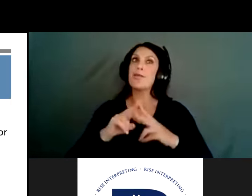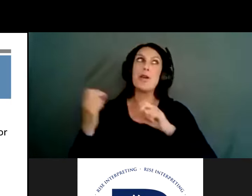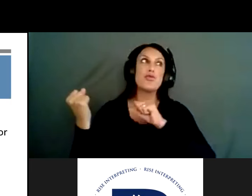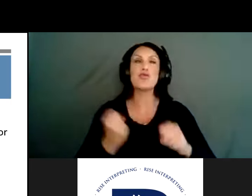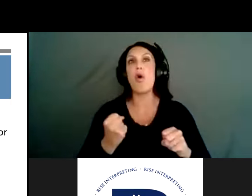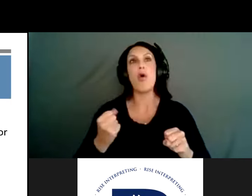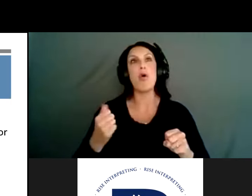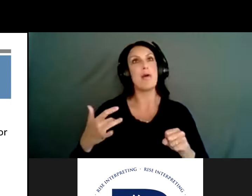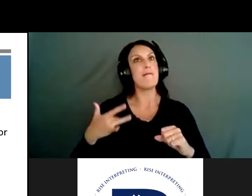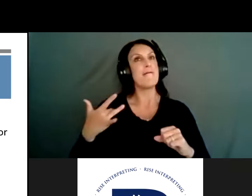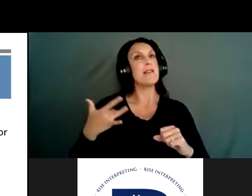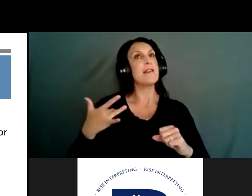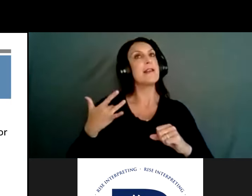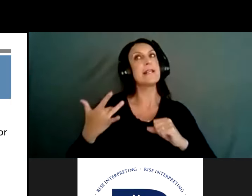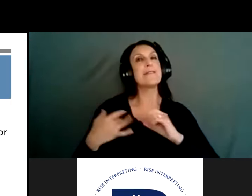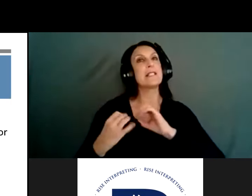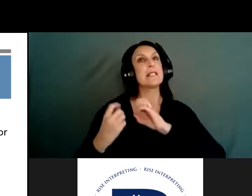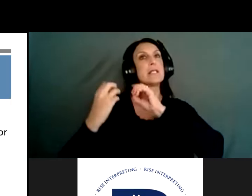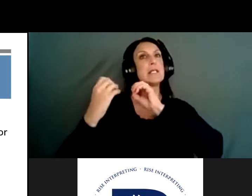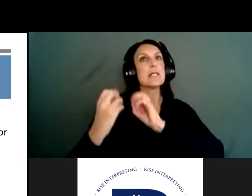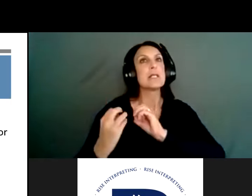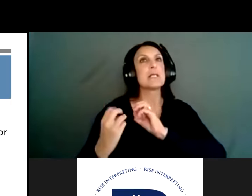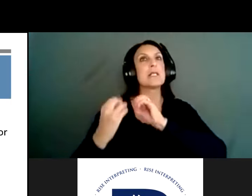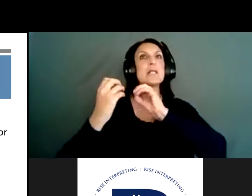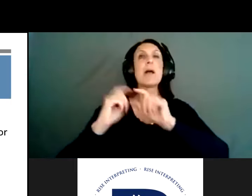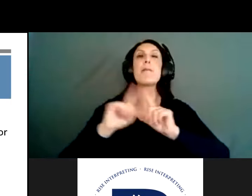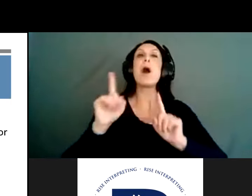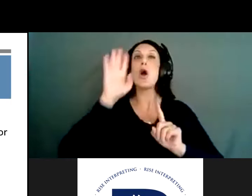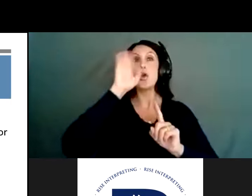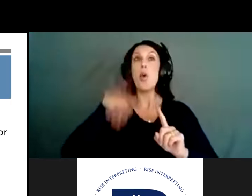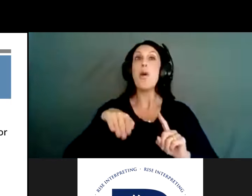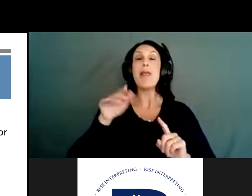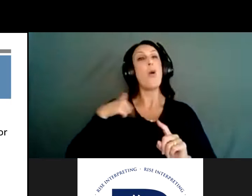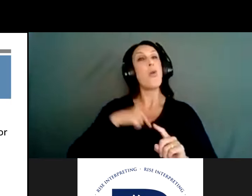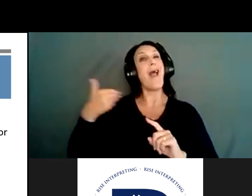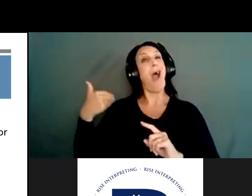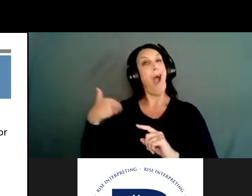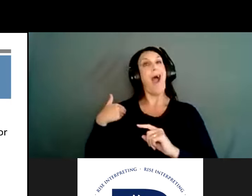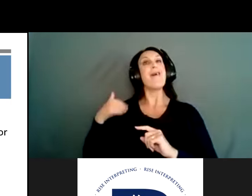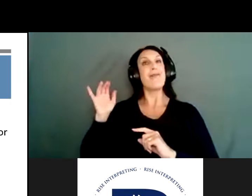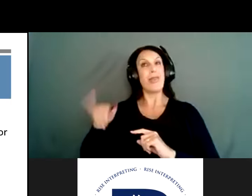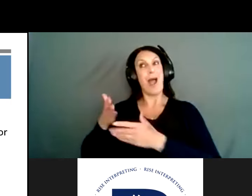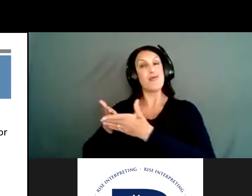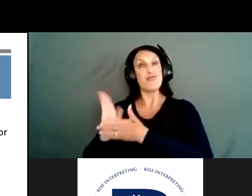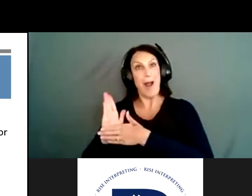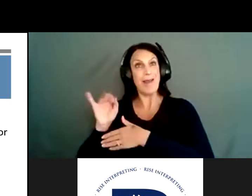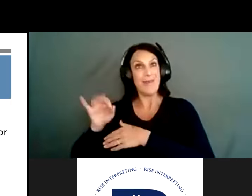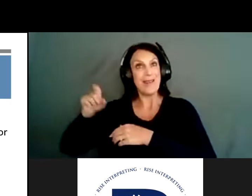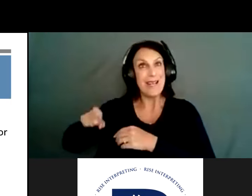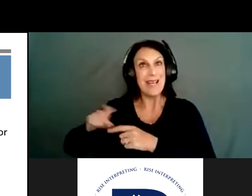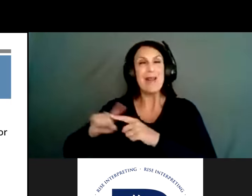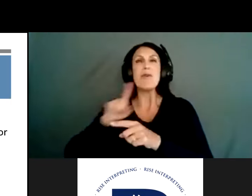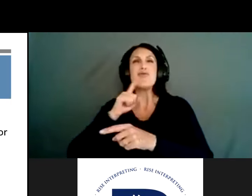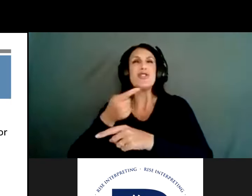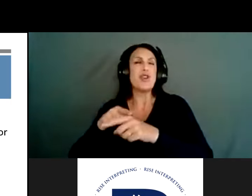that I really try to set this to the side, knowing that we have it in our back pocket if needed, but really trying to empower the